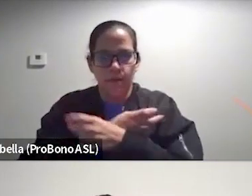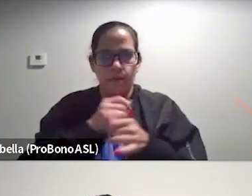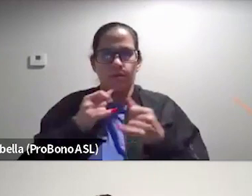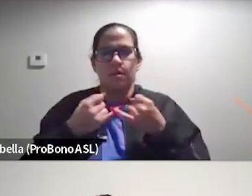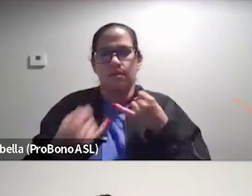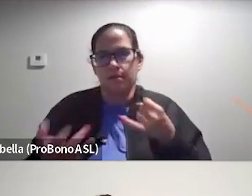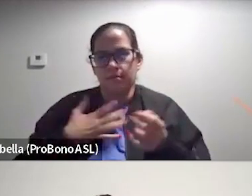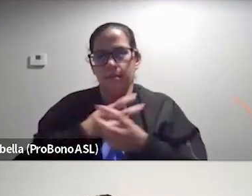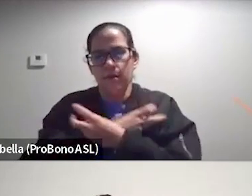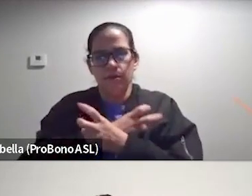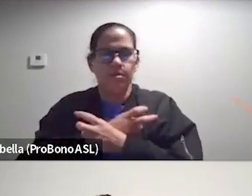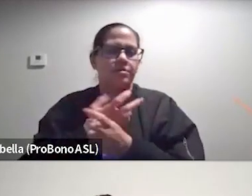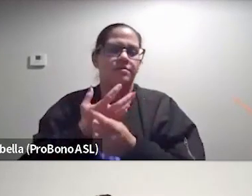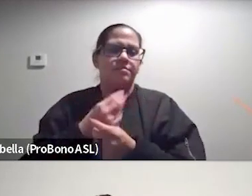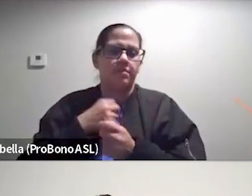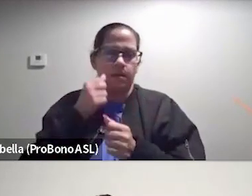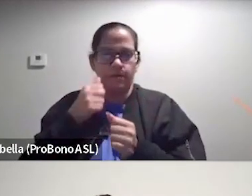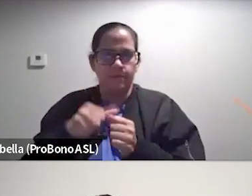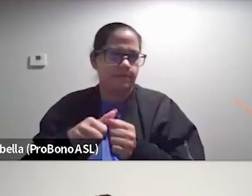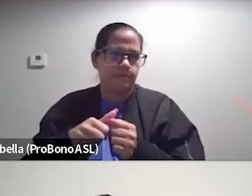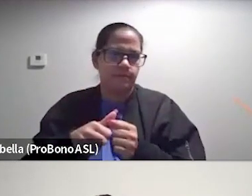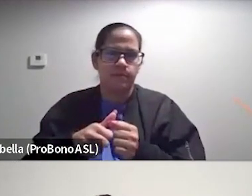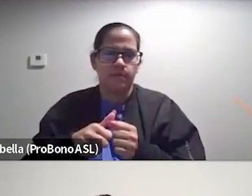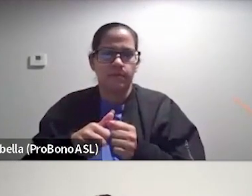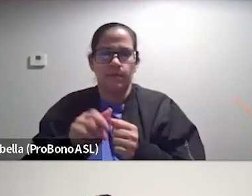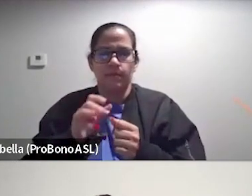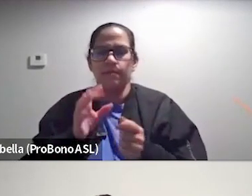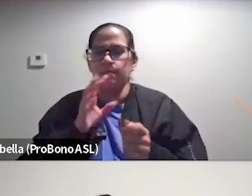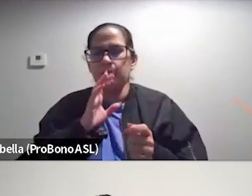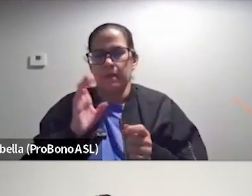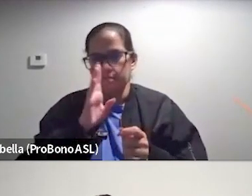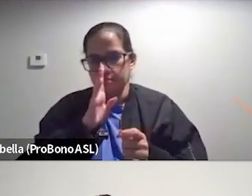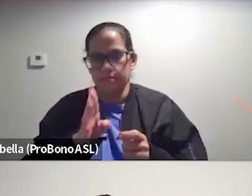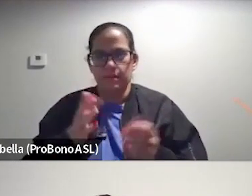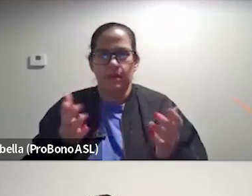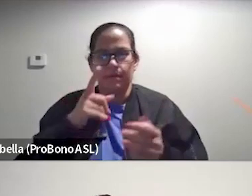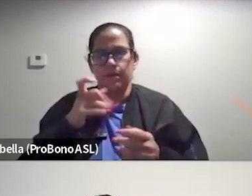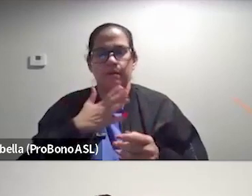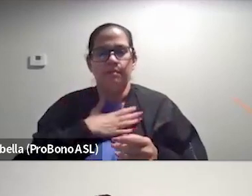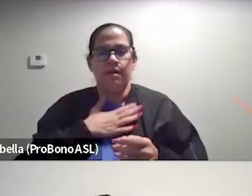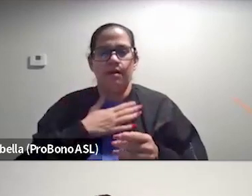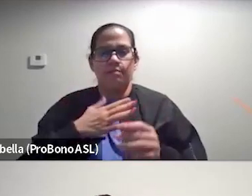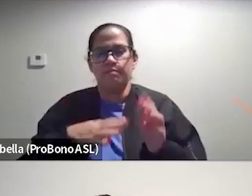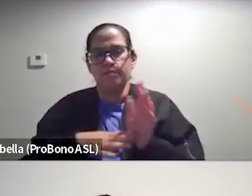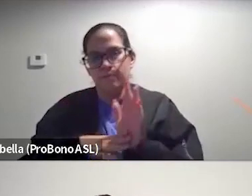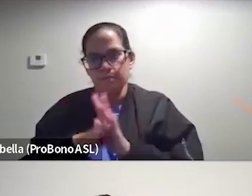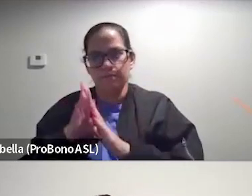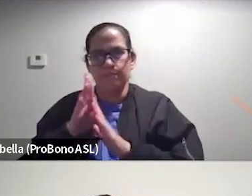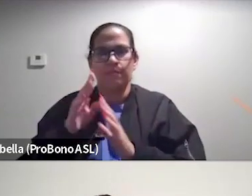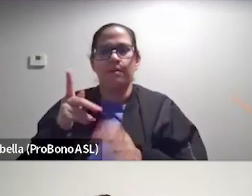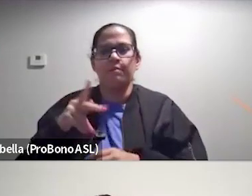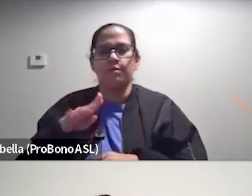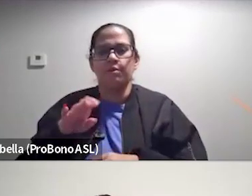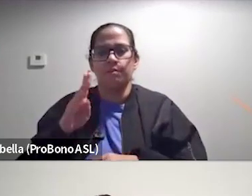my bones. Um, I remember, and we'll just be very frank here because of my precocious puberty. Like I looked at my